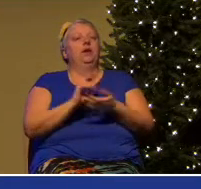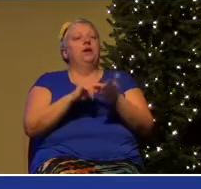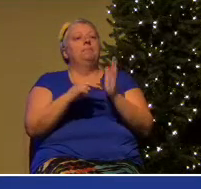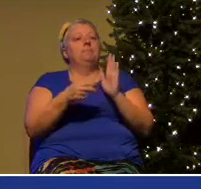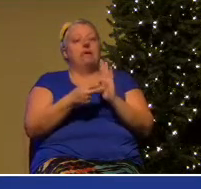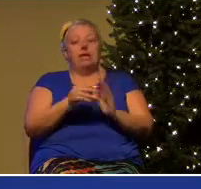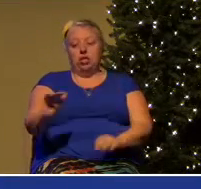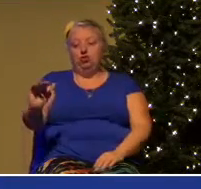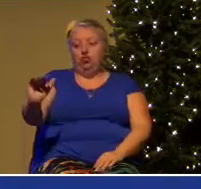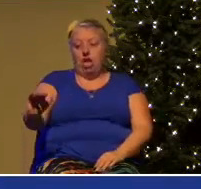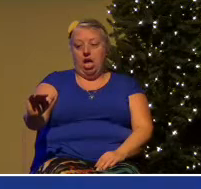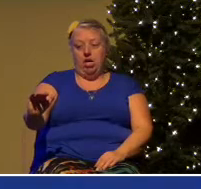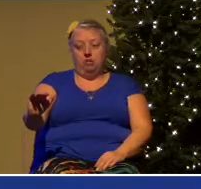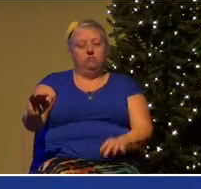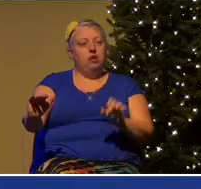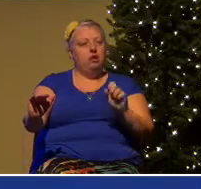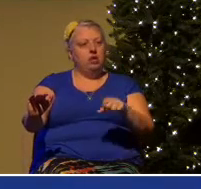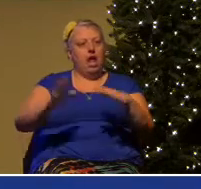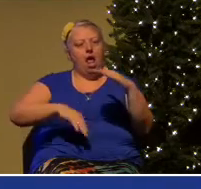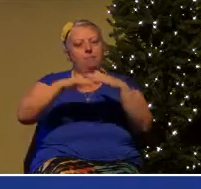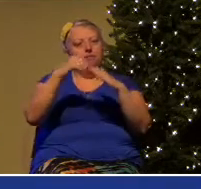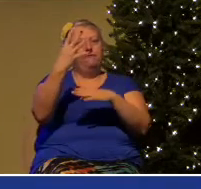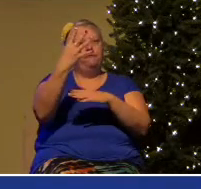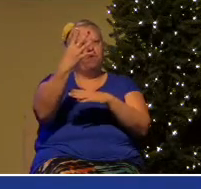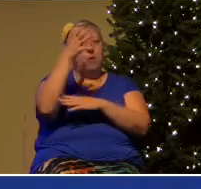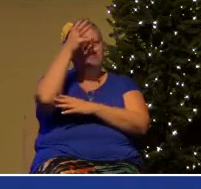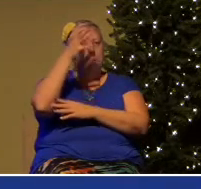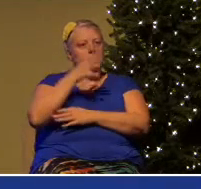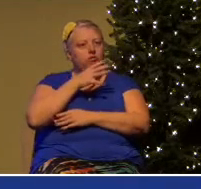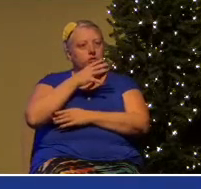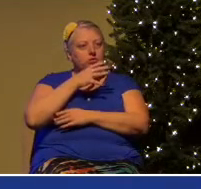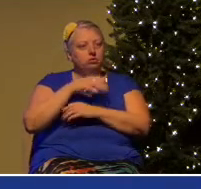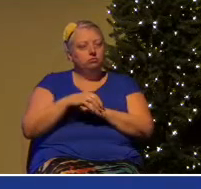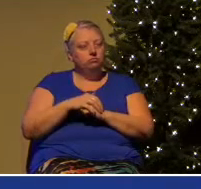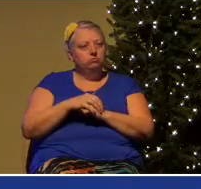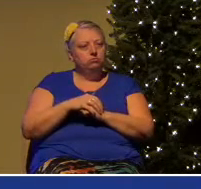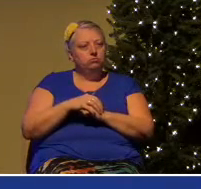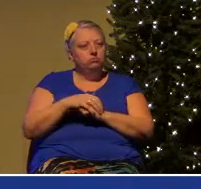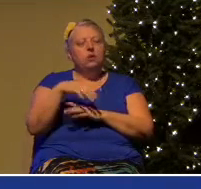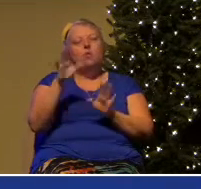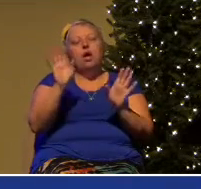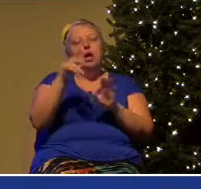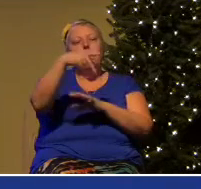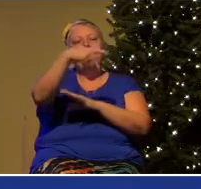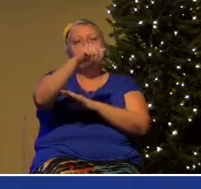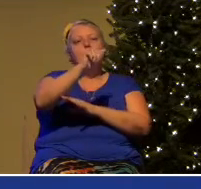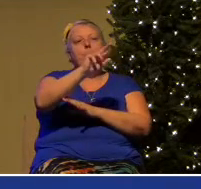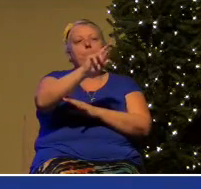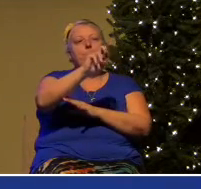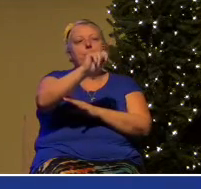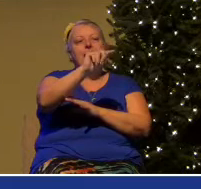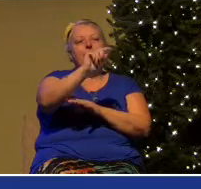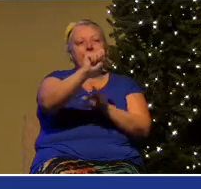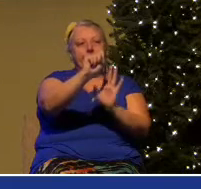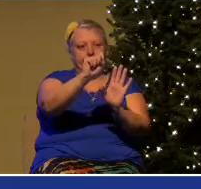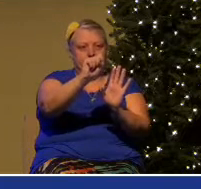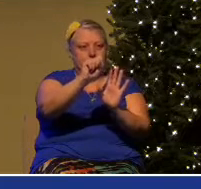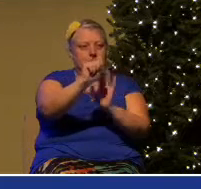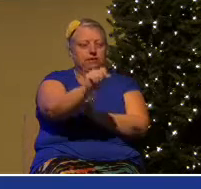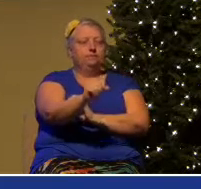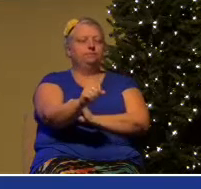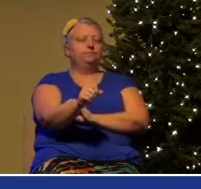child can have up to four parents. No longer are the words father and mother part of family law.